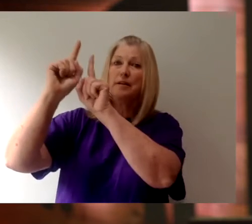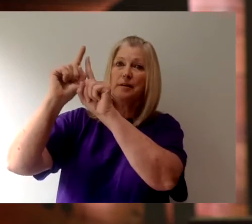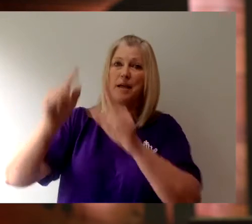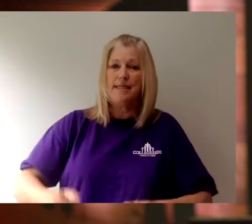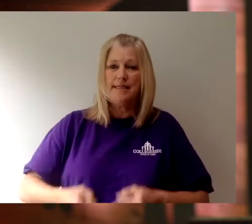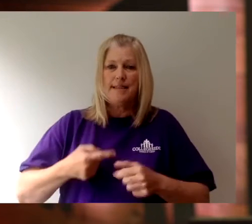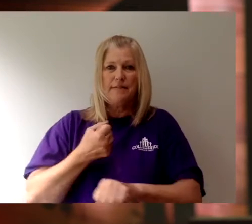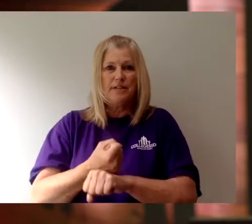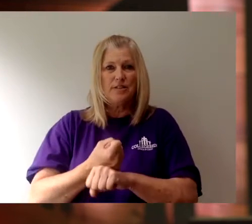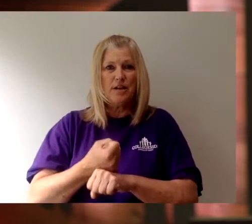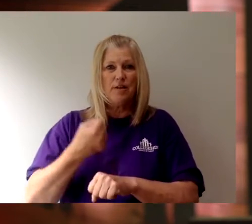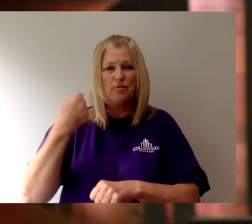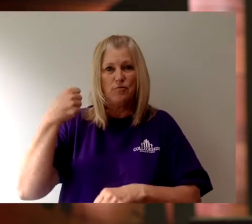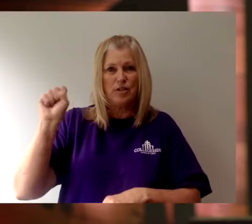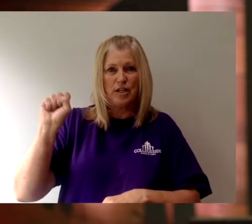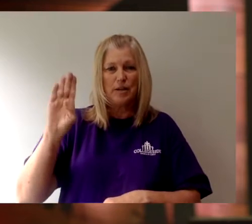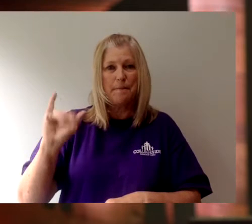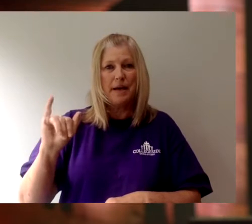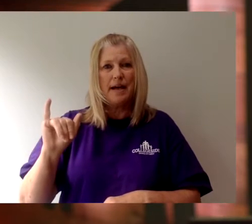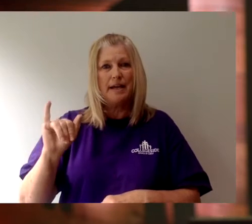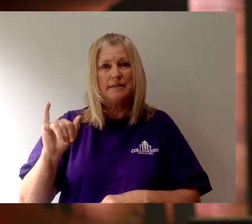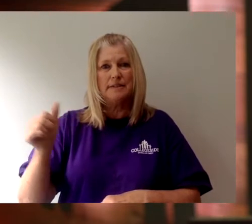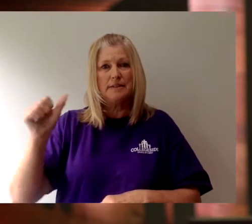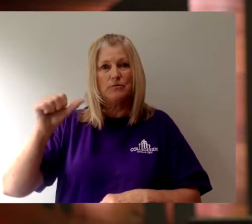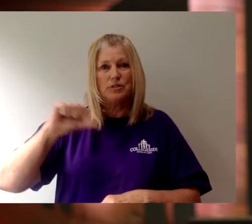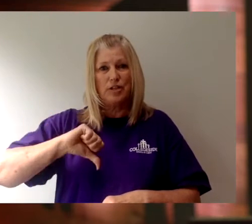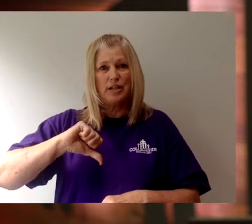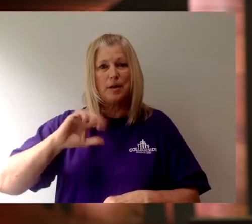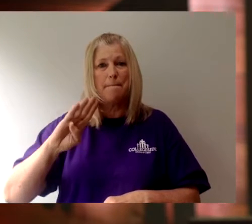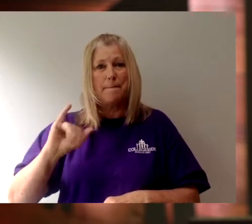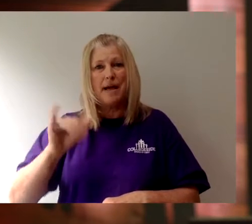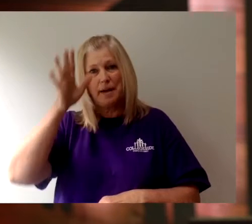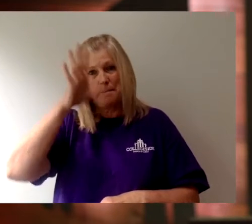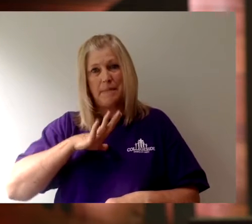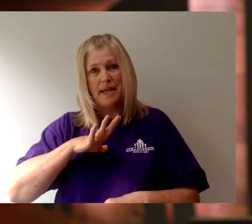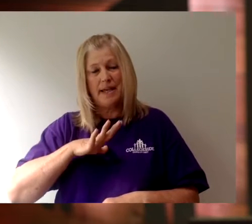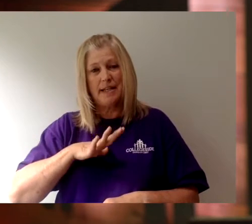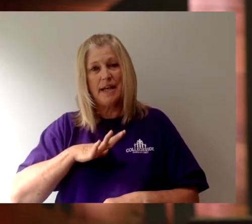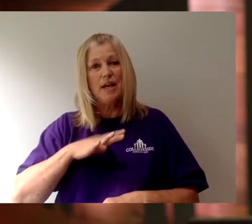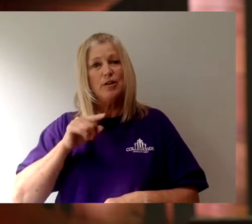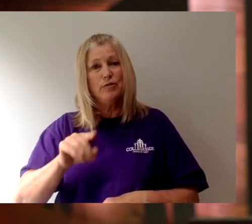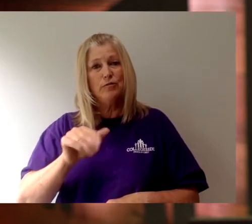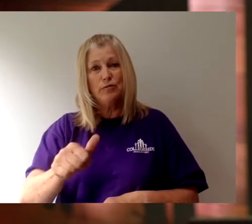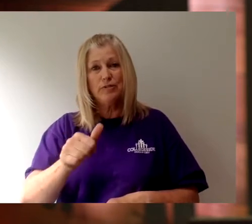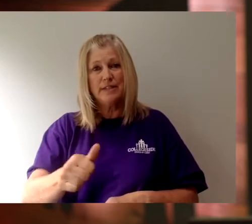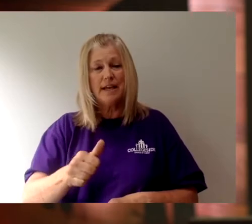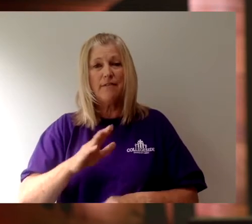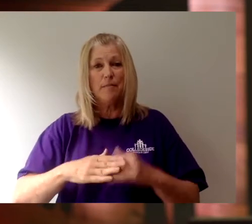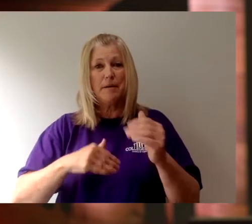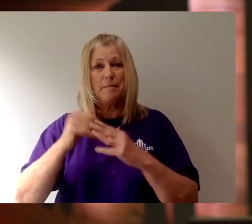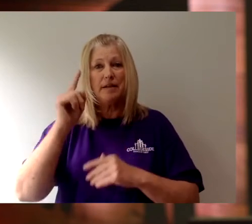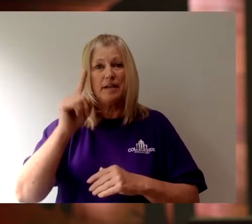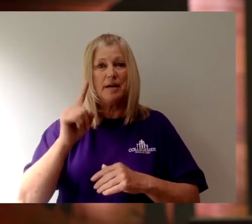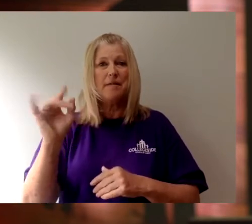stone, rejected by men, but in the sight of God, chosen and precious, you yourselves, like living stones, are being built